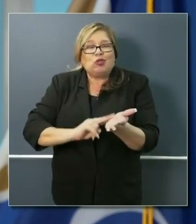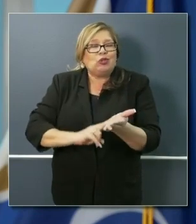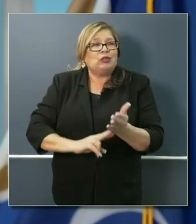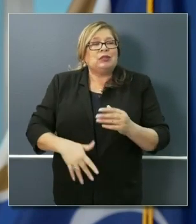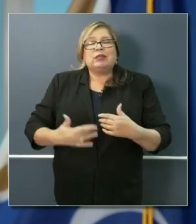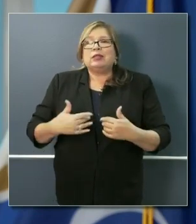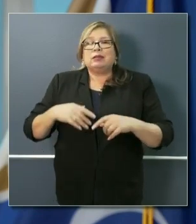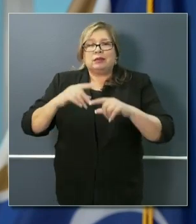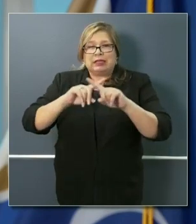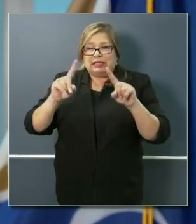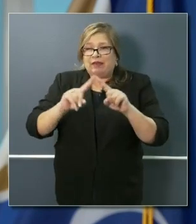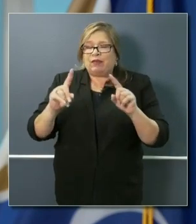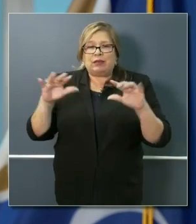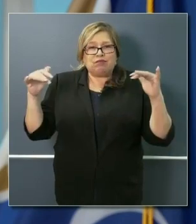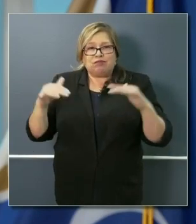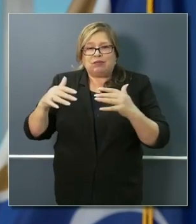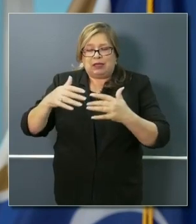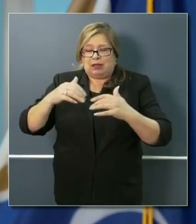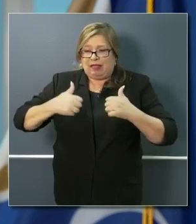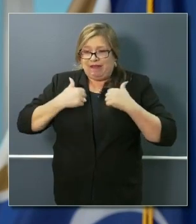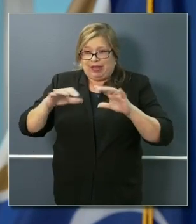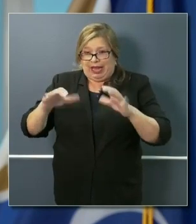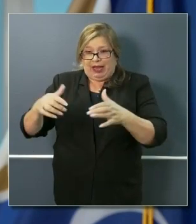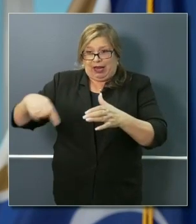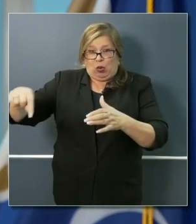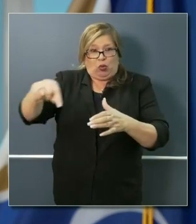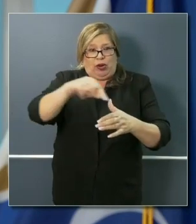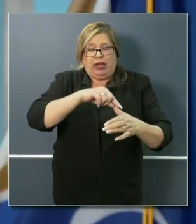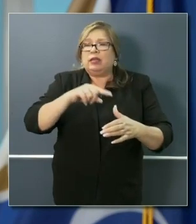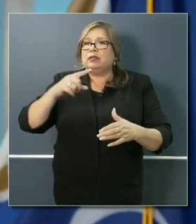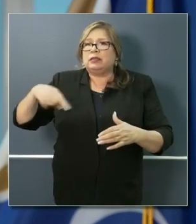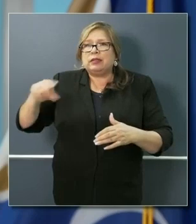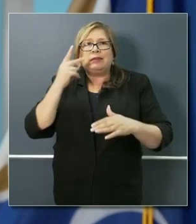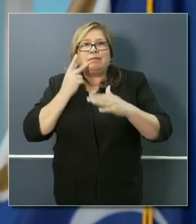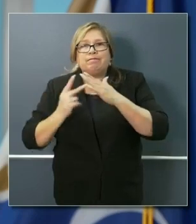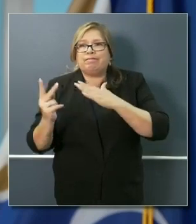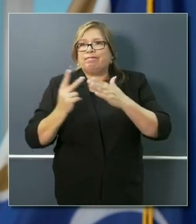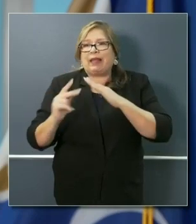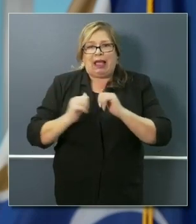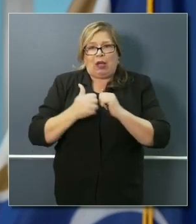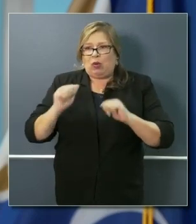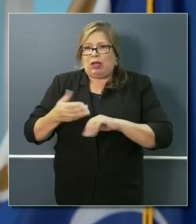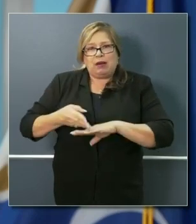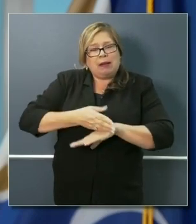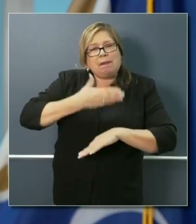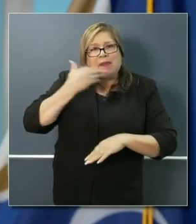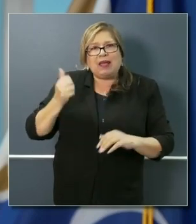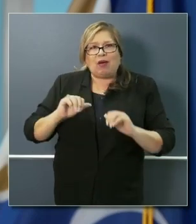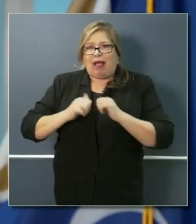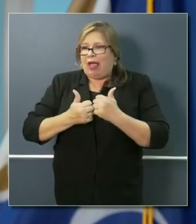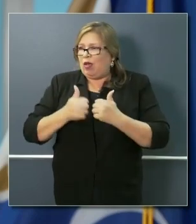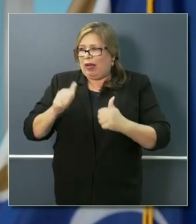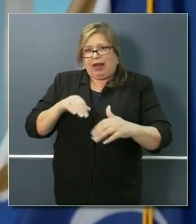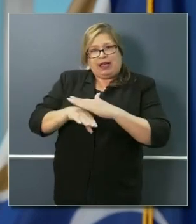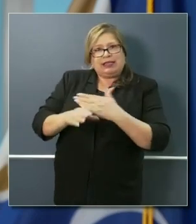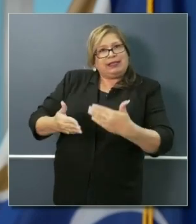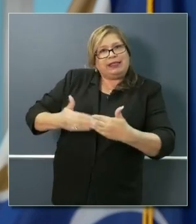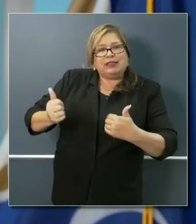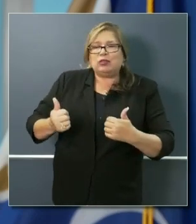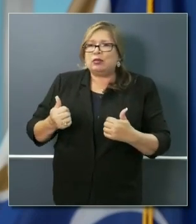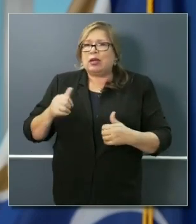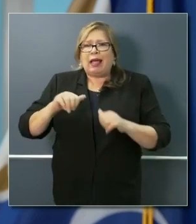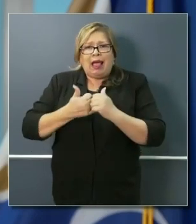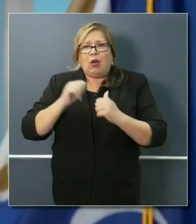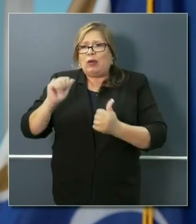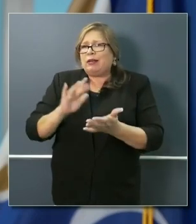where they are anticipating the need to do more and better, providing more points of access and more space as